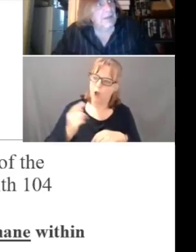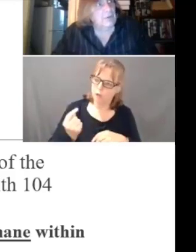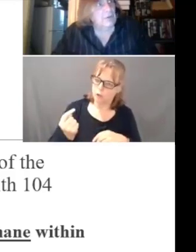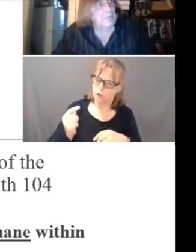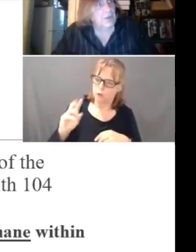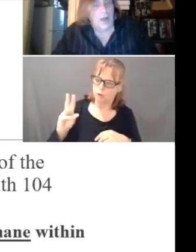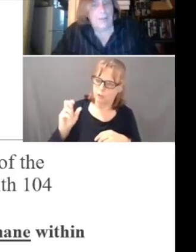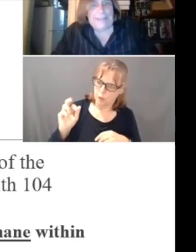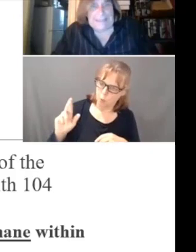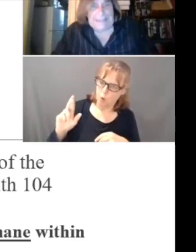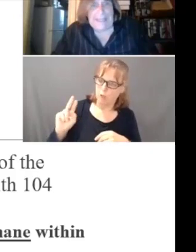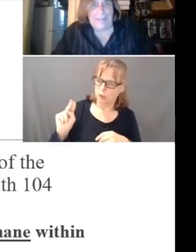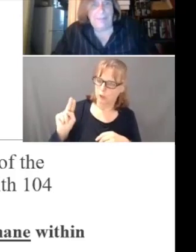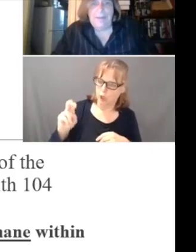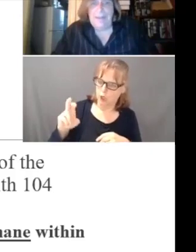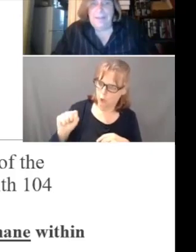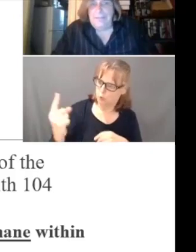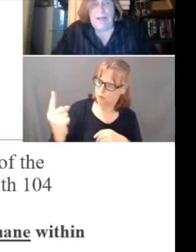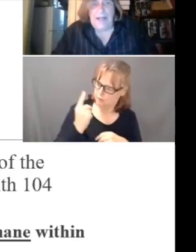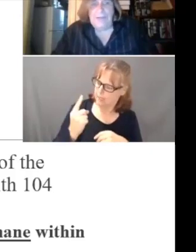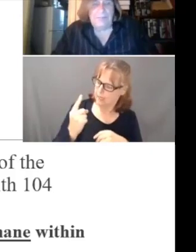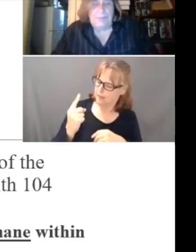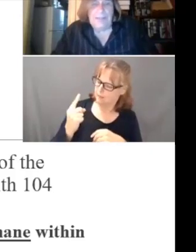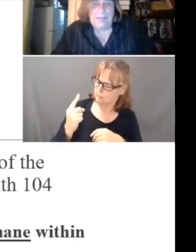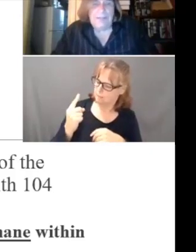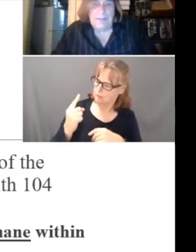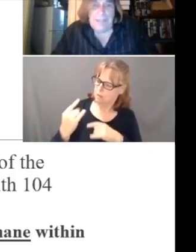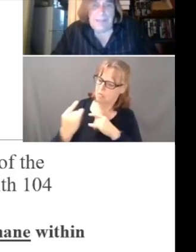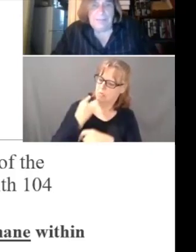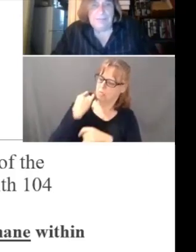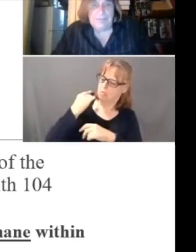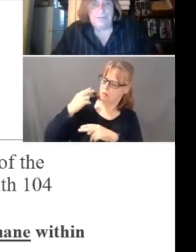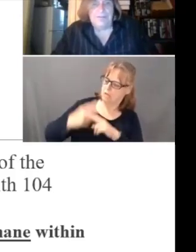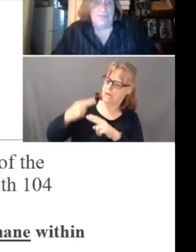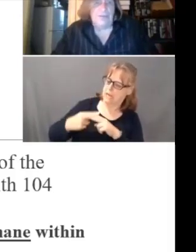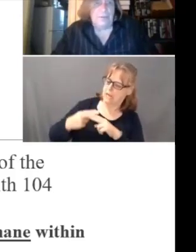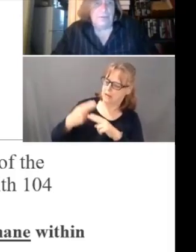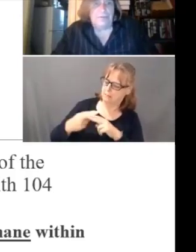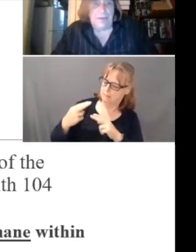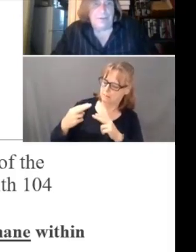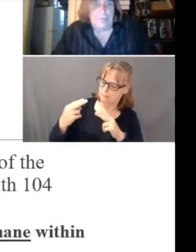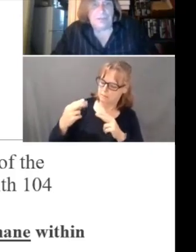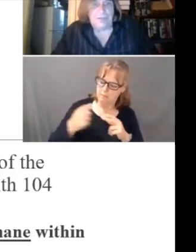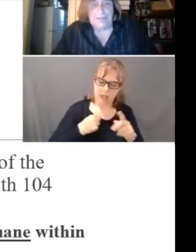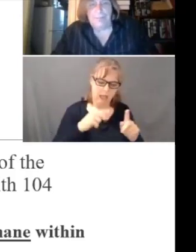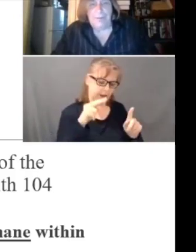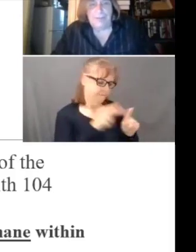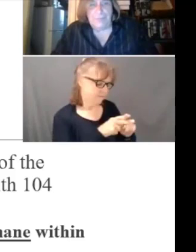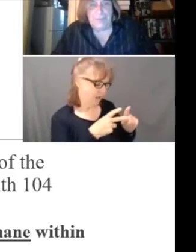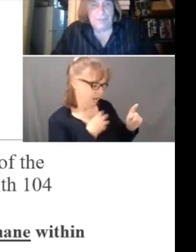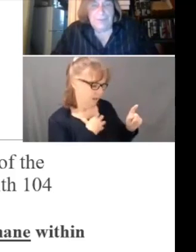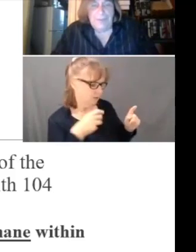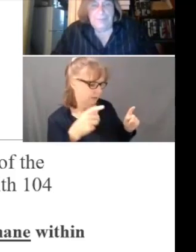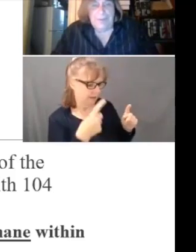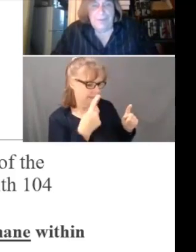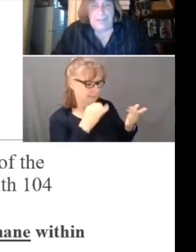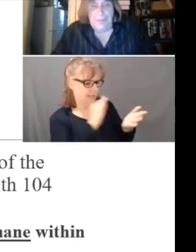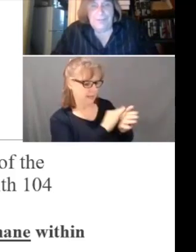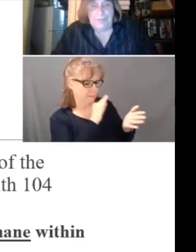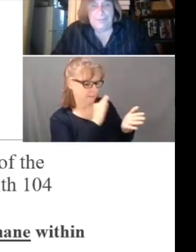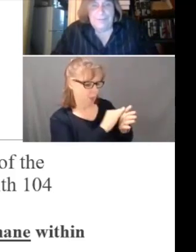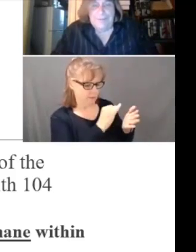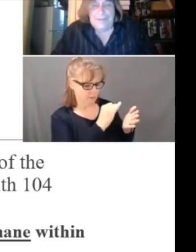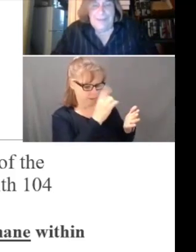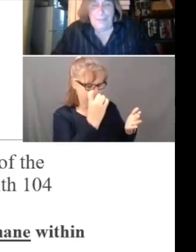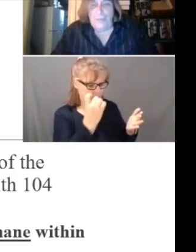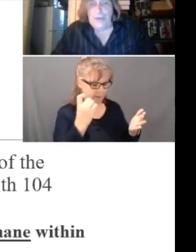into my room and called me in name and they filed a complaint and they made a decision. was found objectively impossible because I